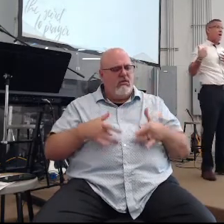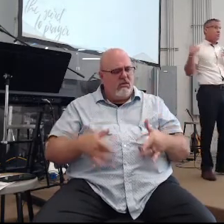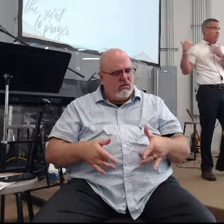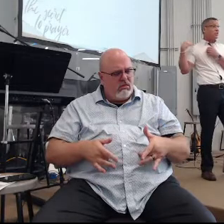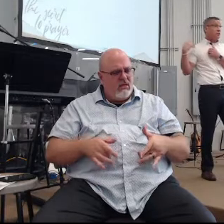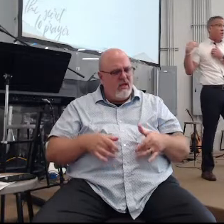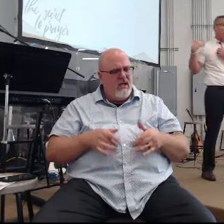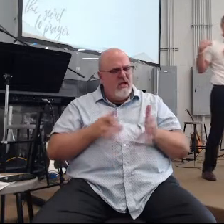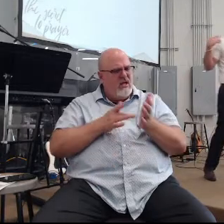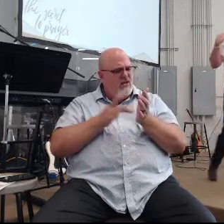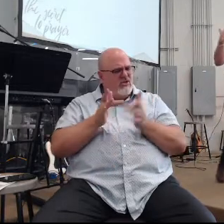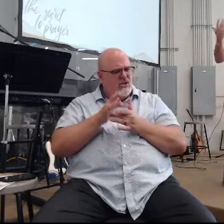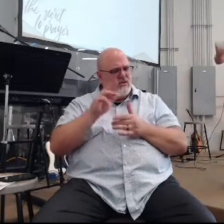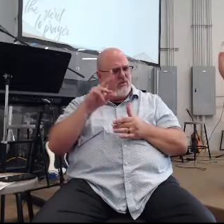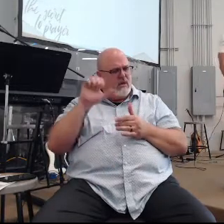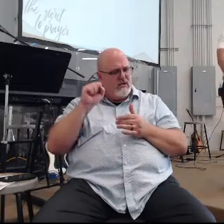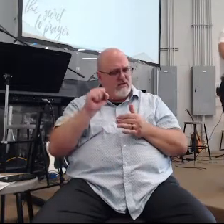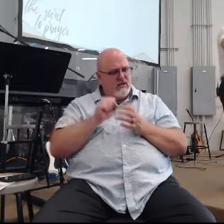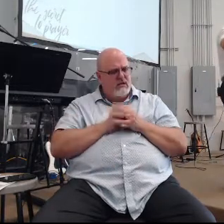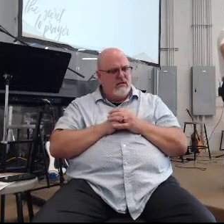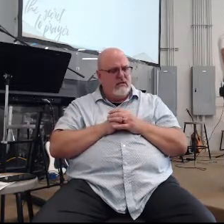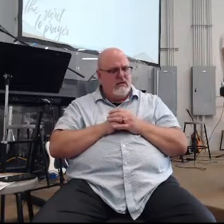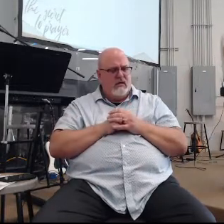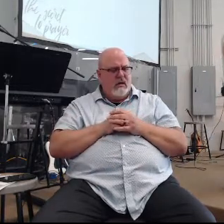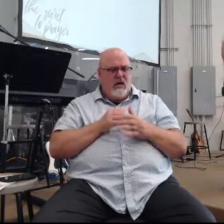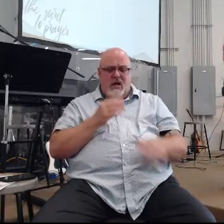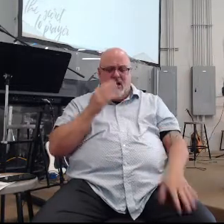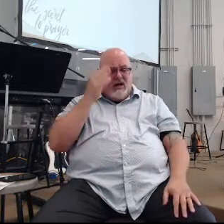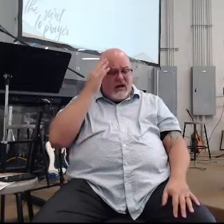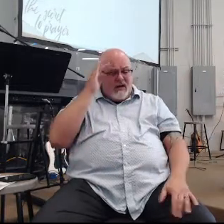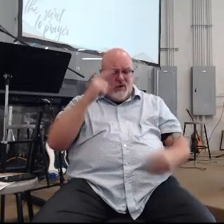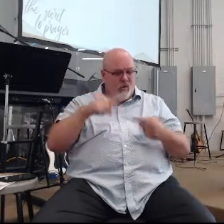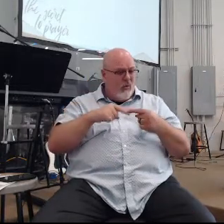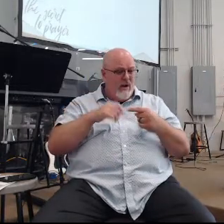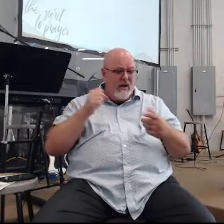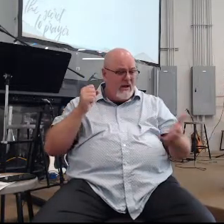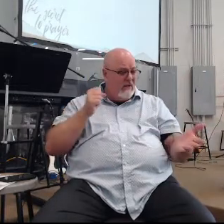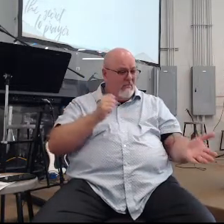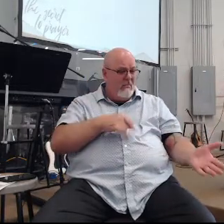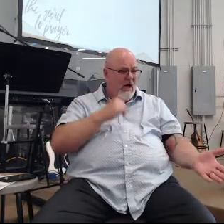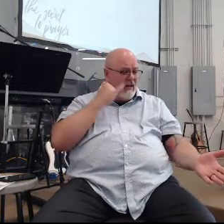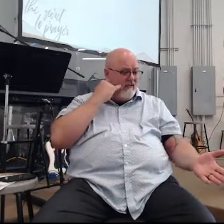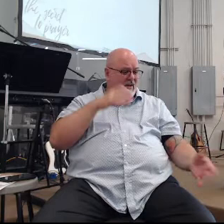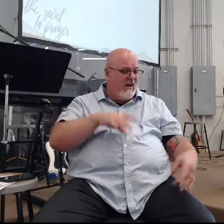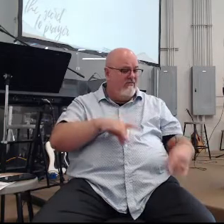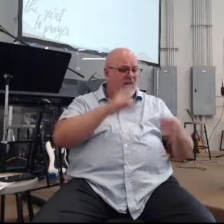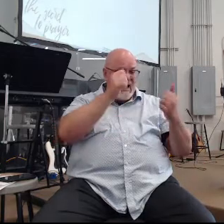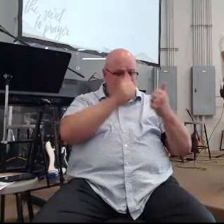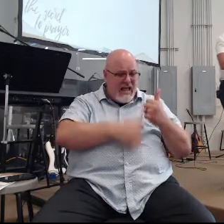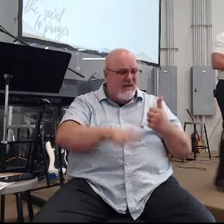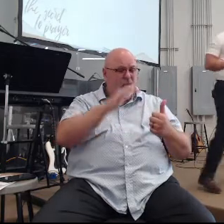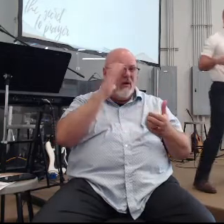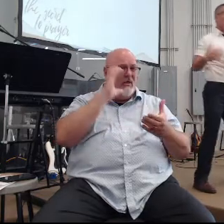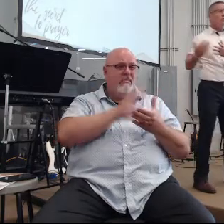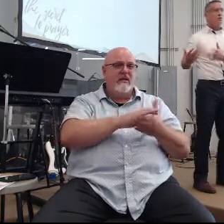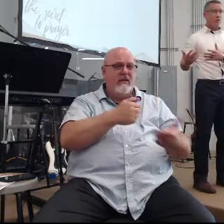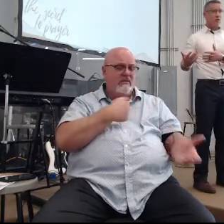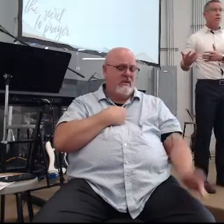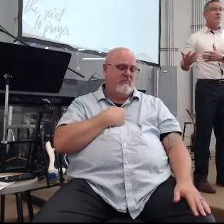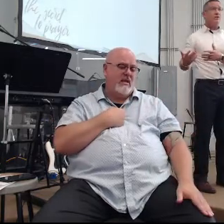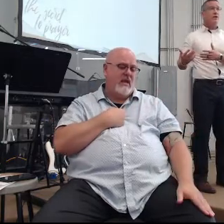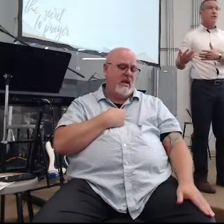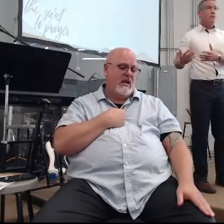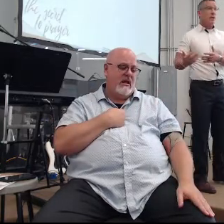Jesus was that he was like I'm not sure when I come back I'm going to find anybody here that believes in me now I know he knew